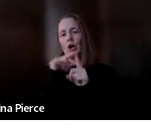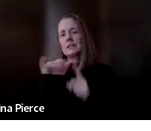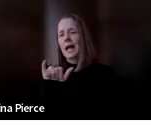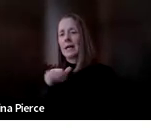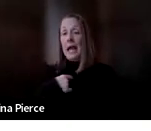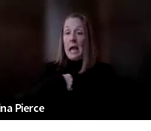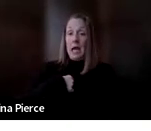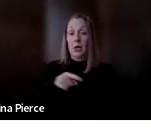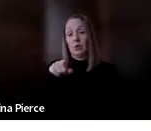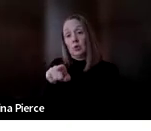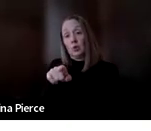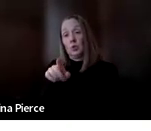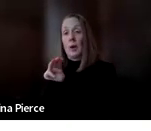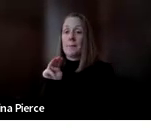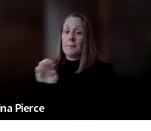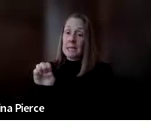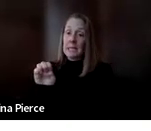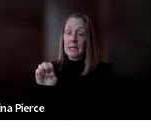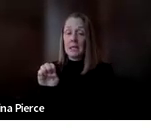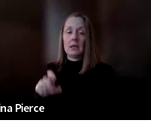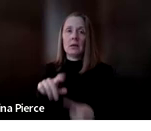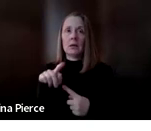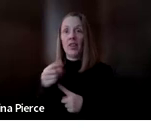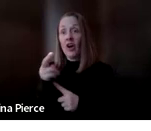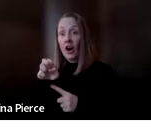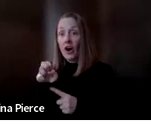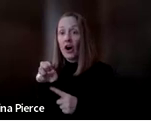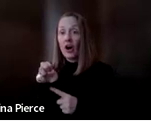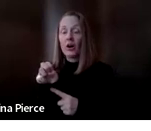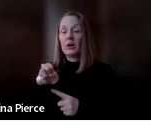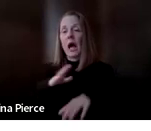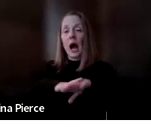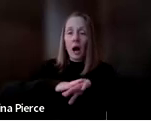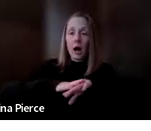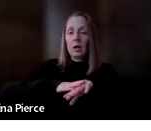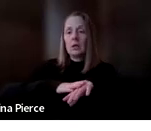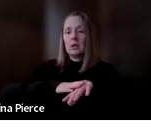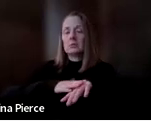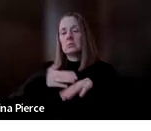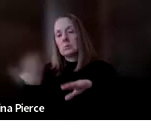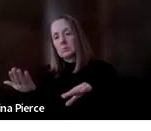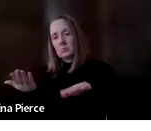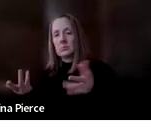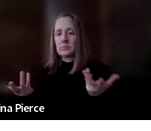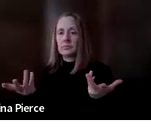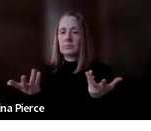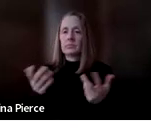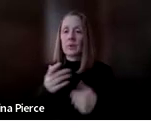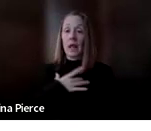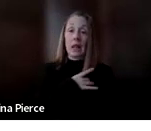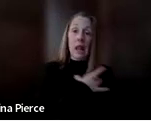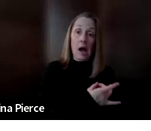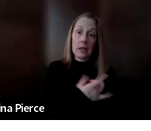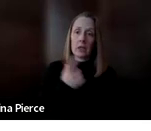I, you, me, little words like the prepositions like on and kind of those core words like like and